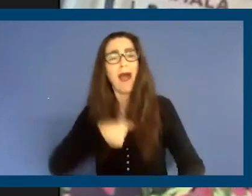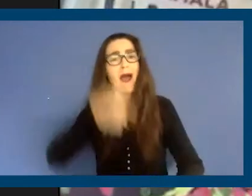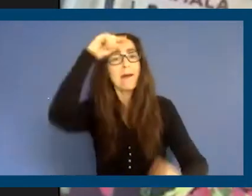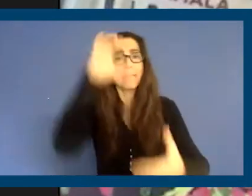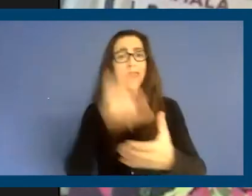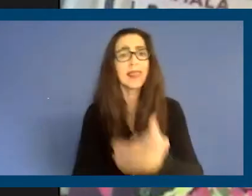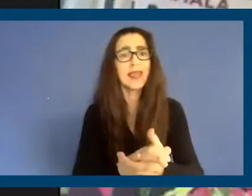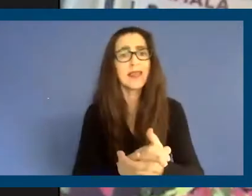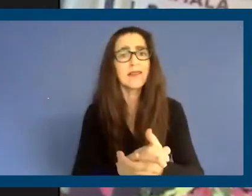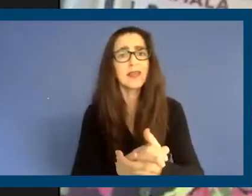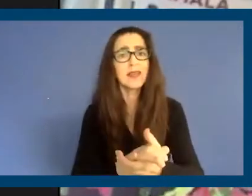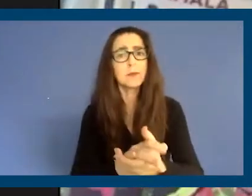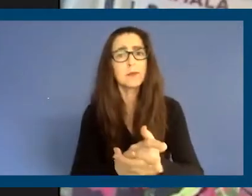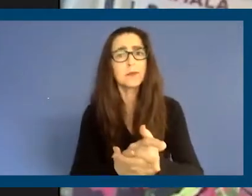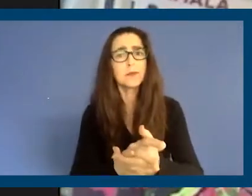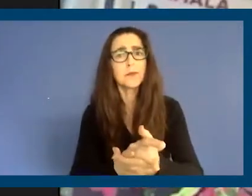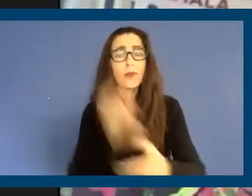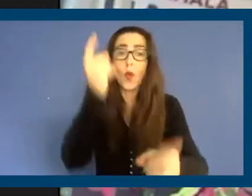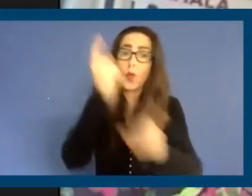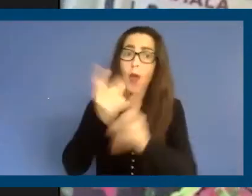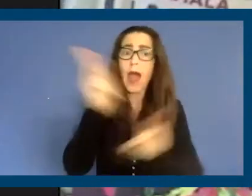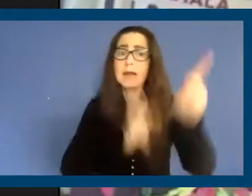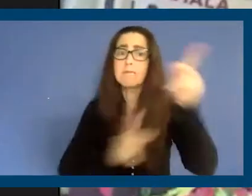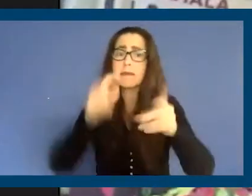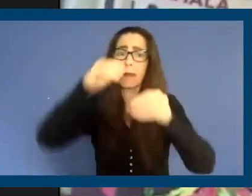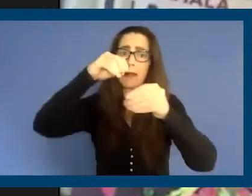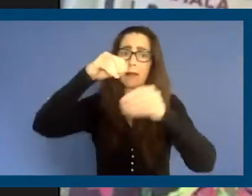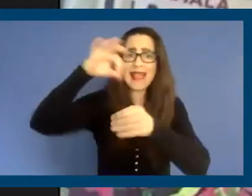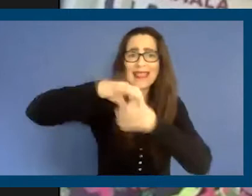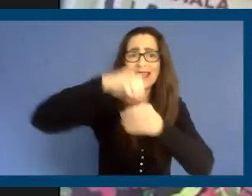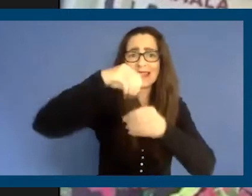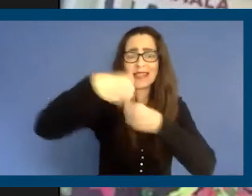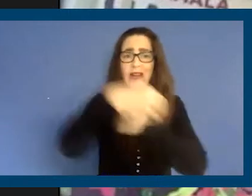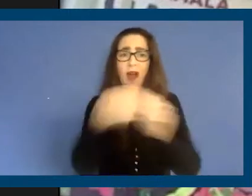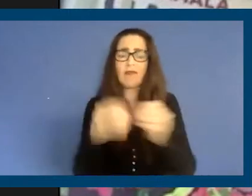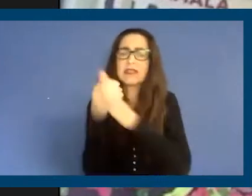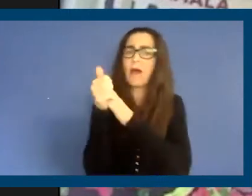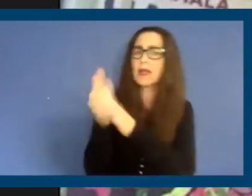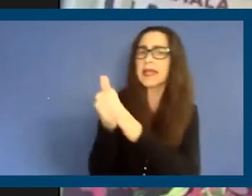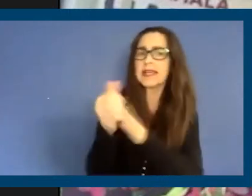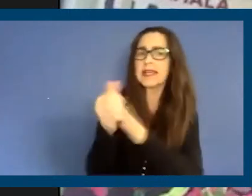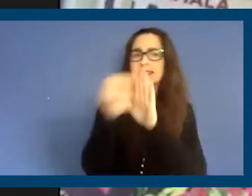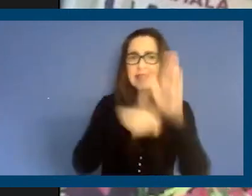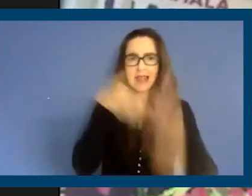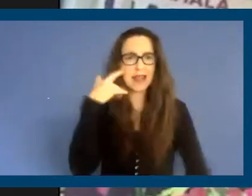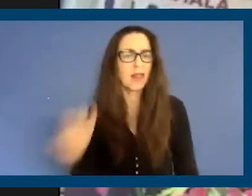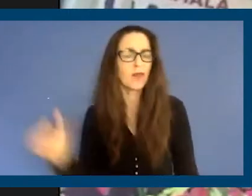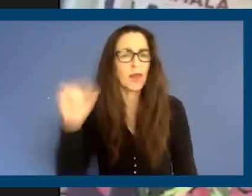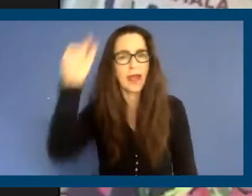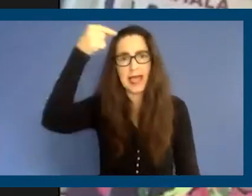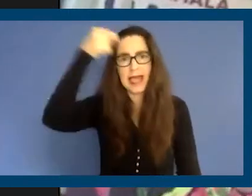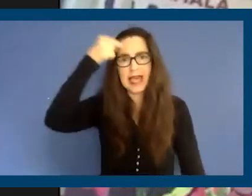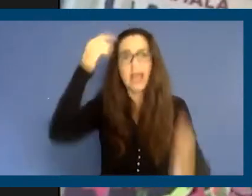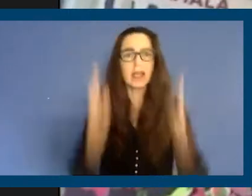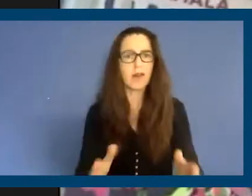with the right people in office leading this state, like our governor, we